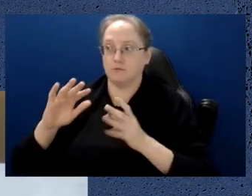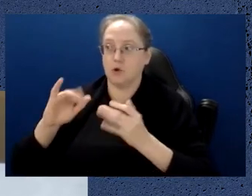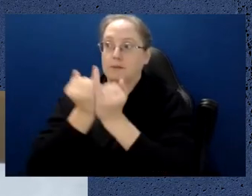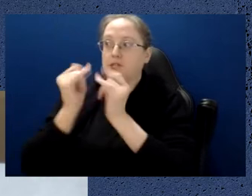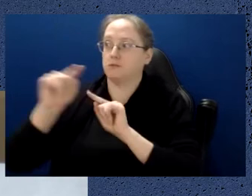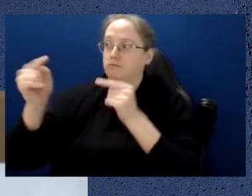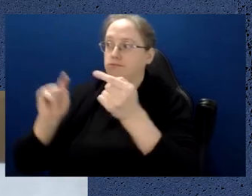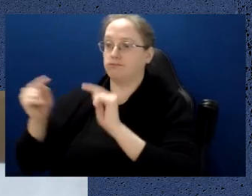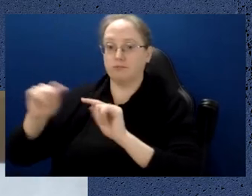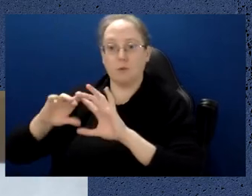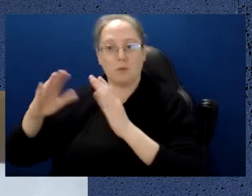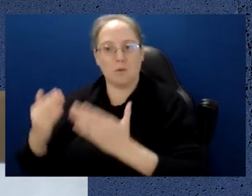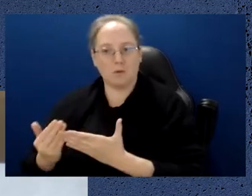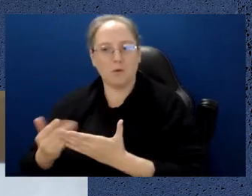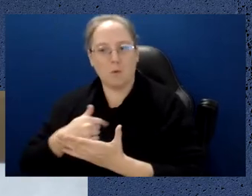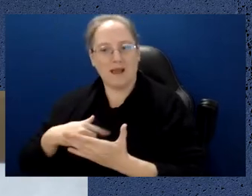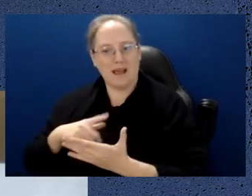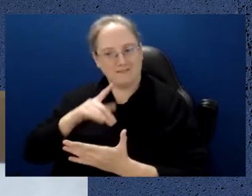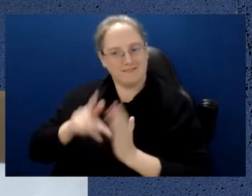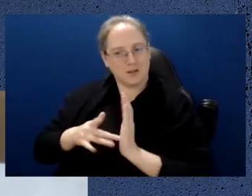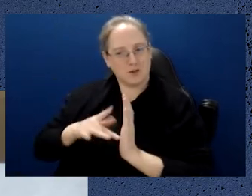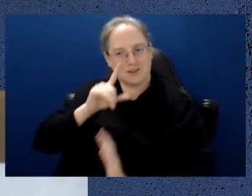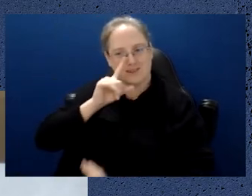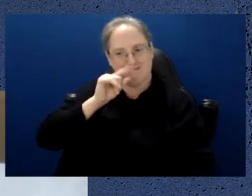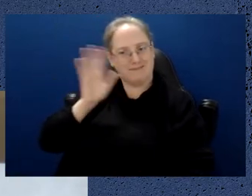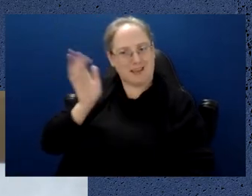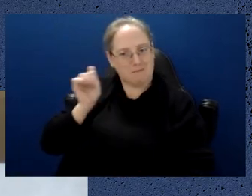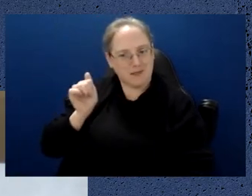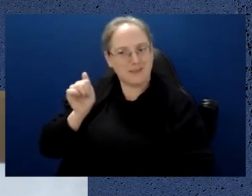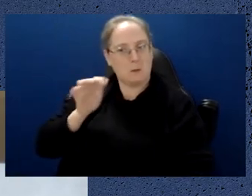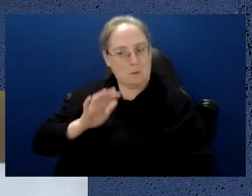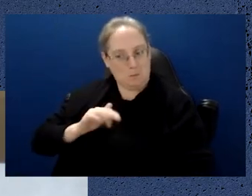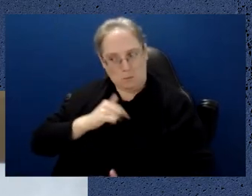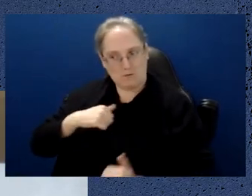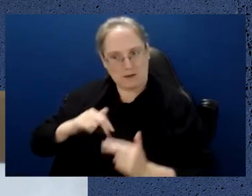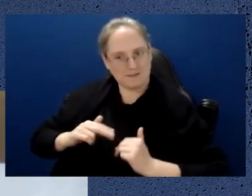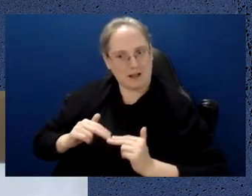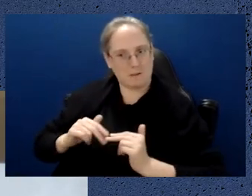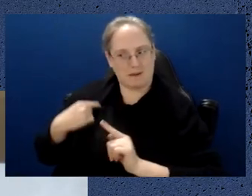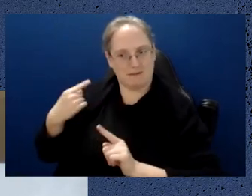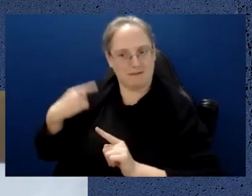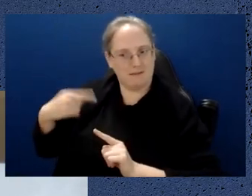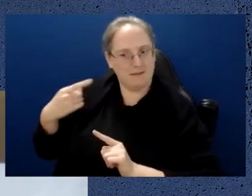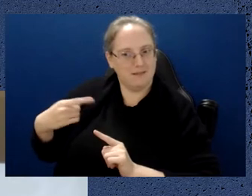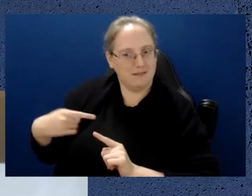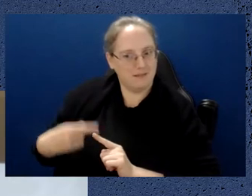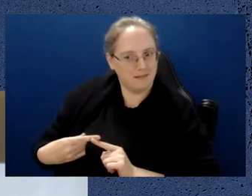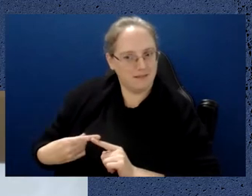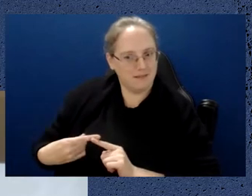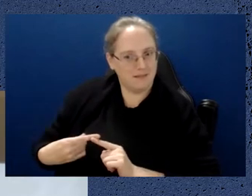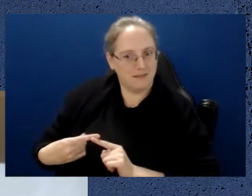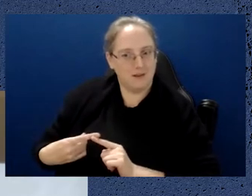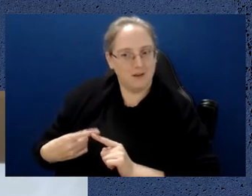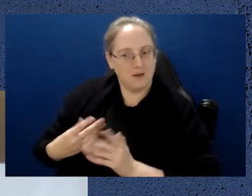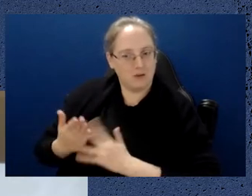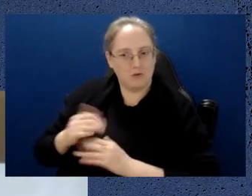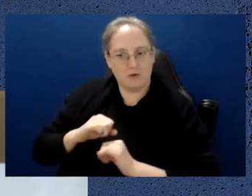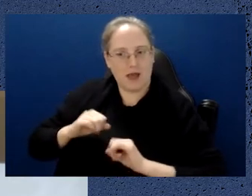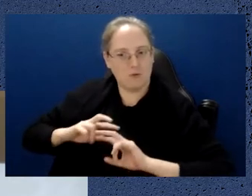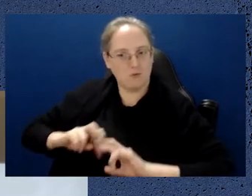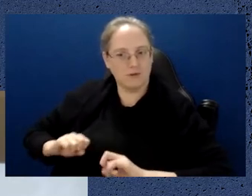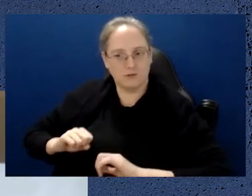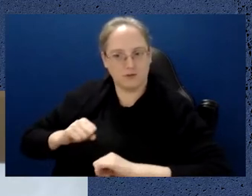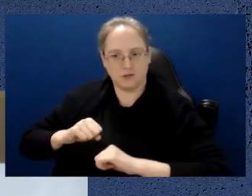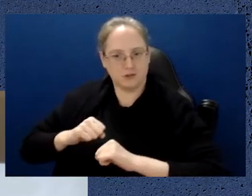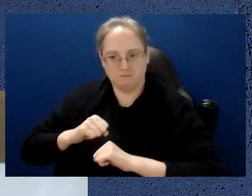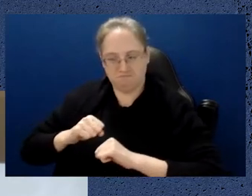does indeed have a world, you know, world competitive global globally significant set of capabilities